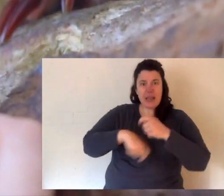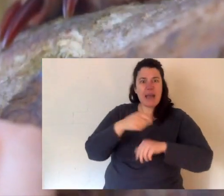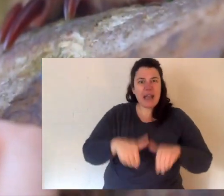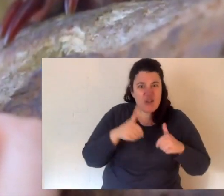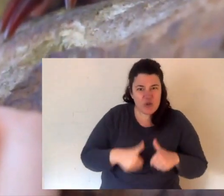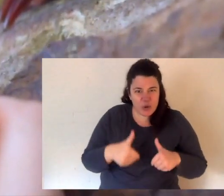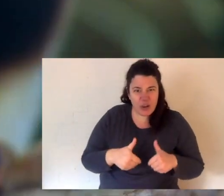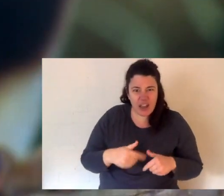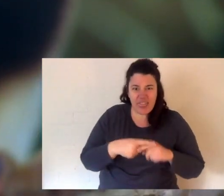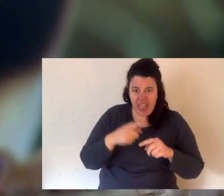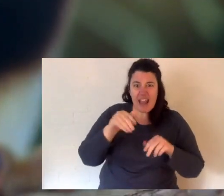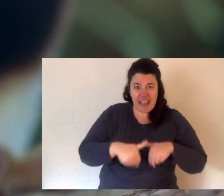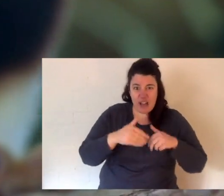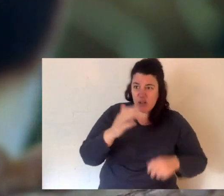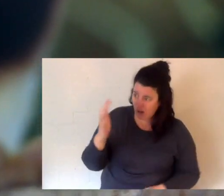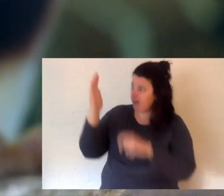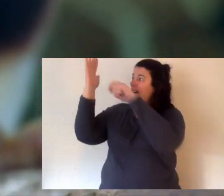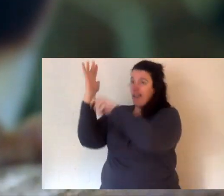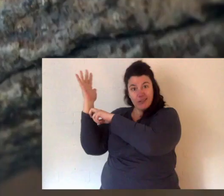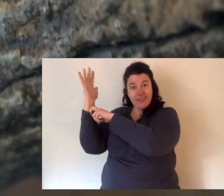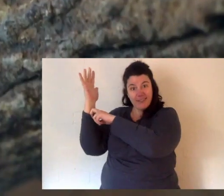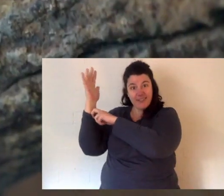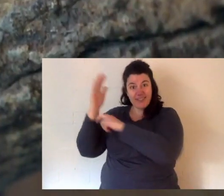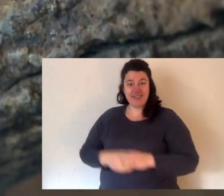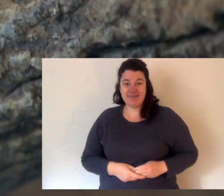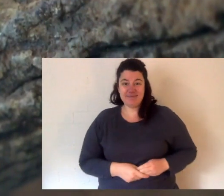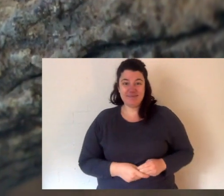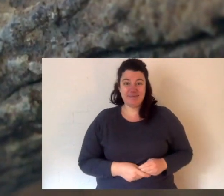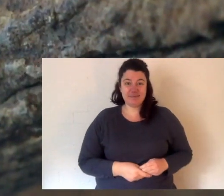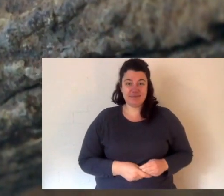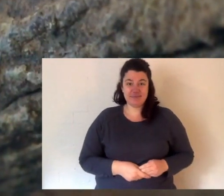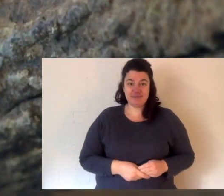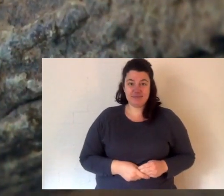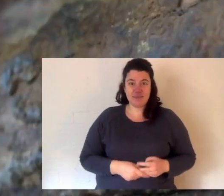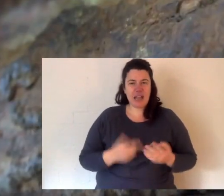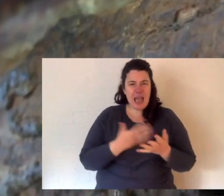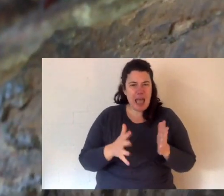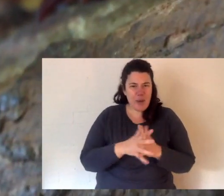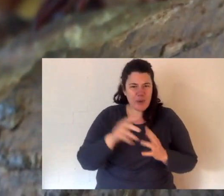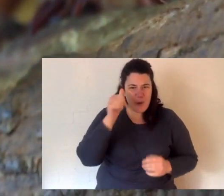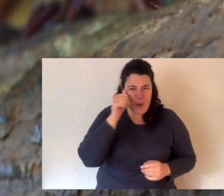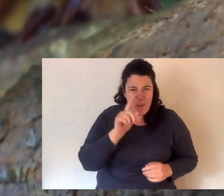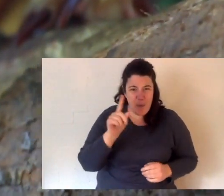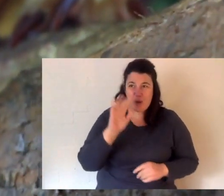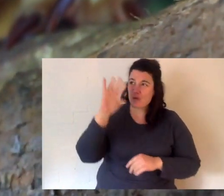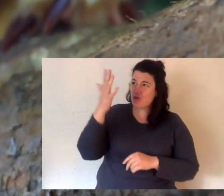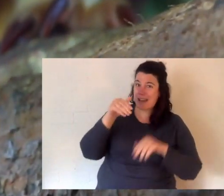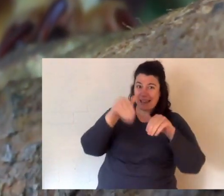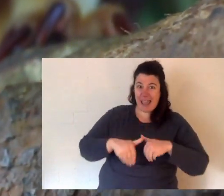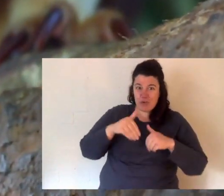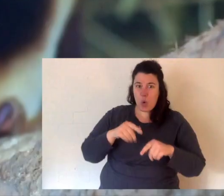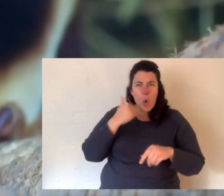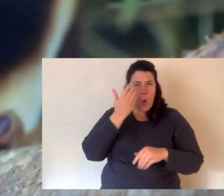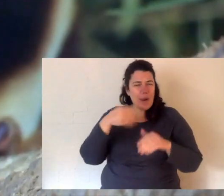kangaroos and then a kangaroo went back up the tree and you can see this because tree kangaroos whilst they spend their